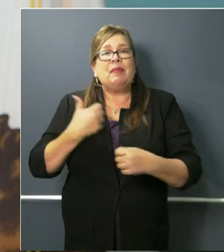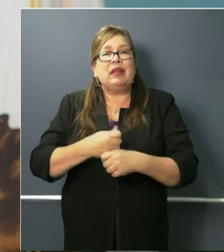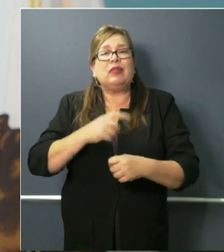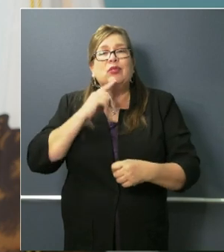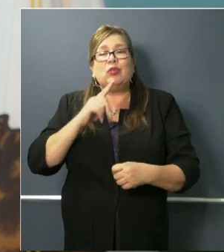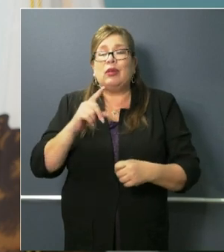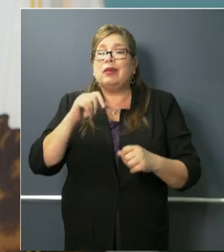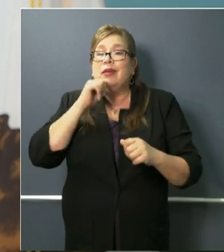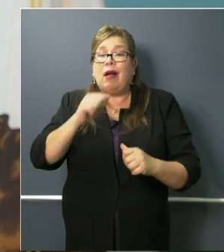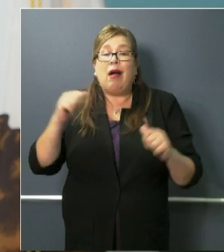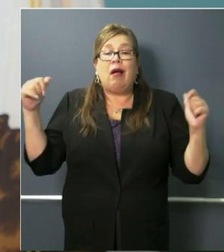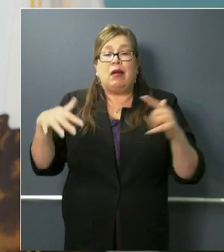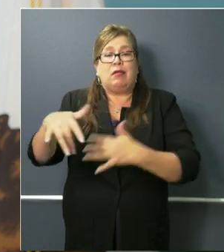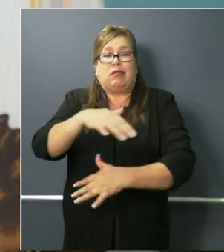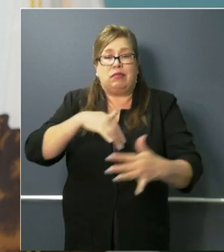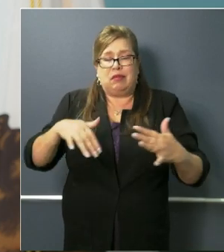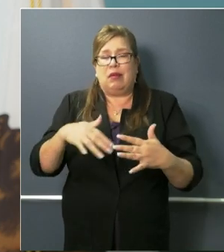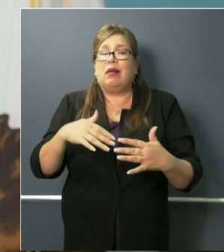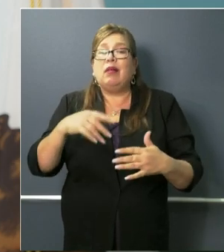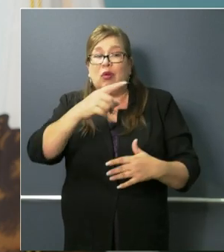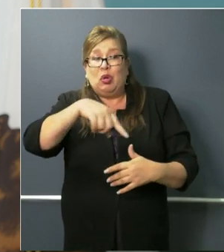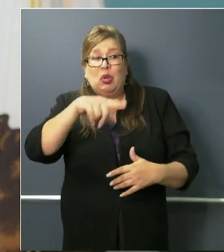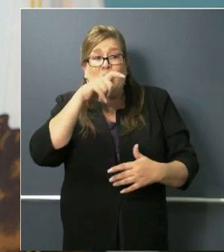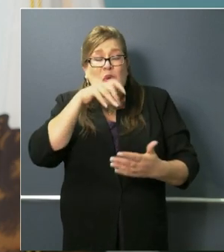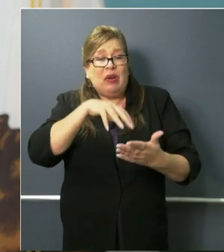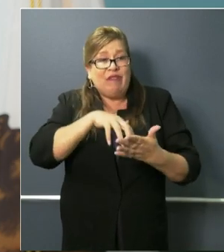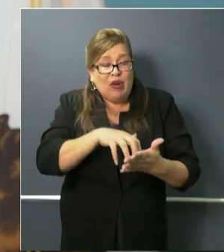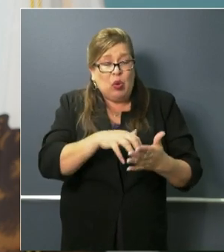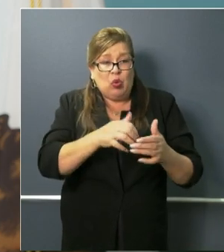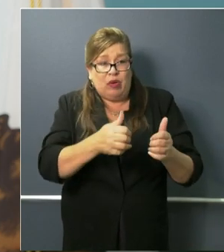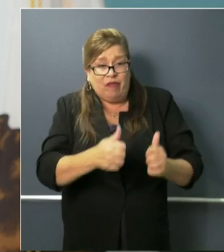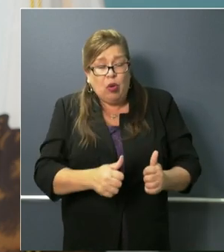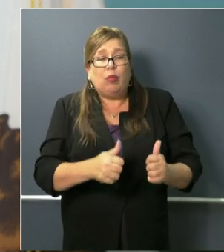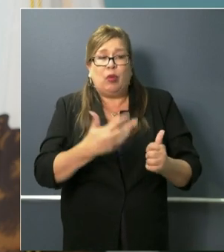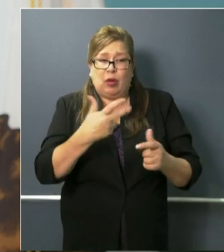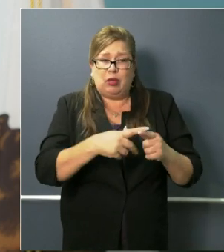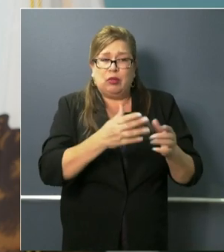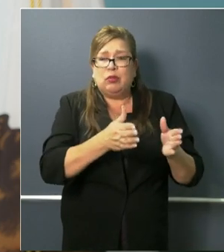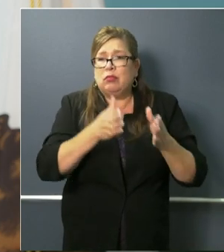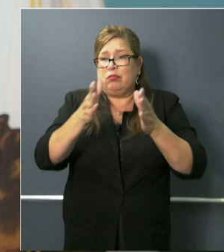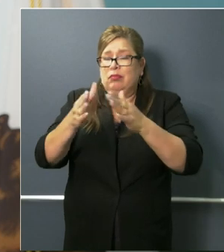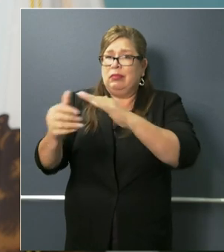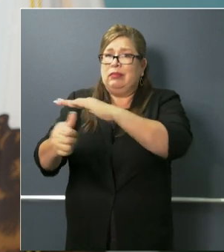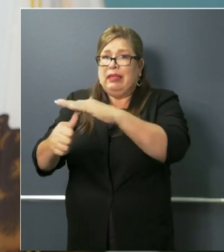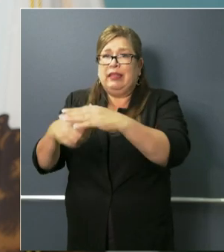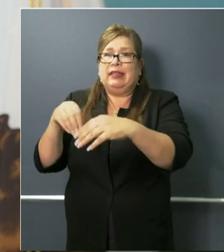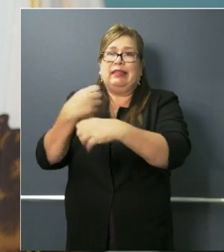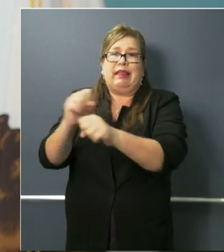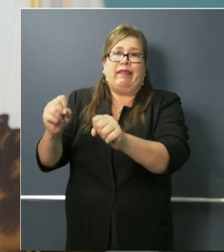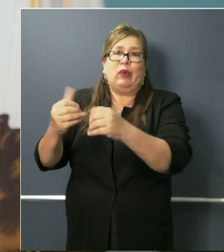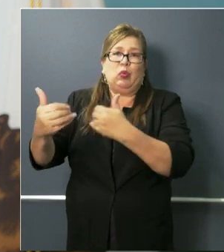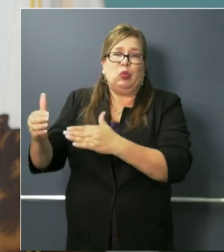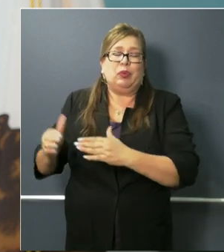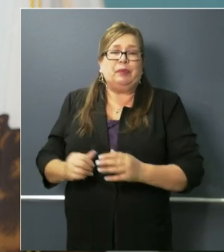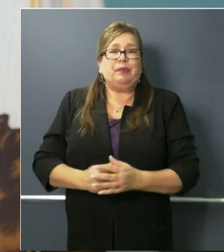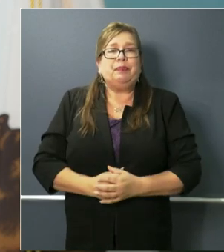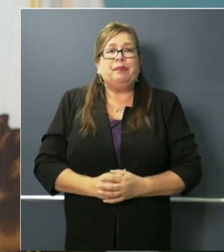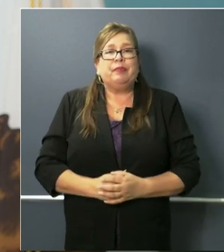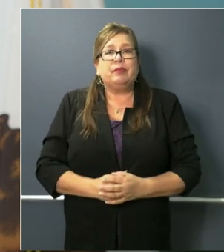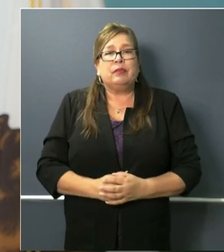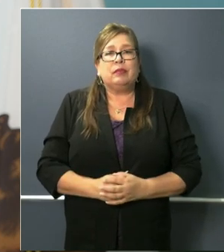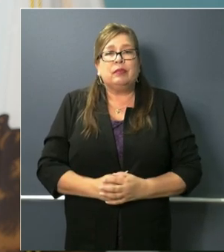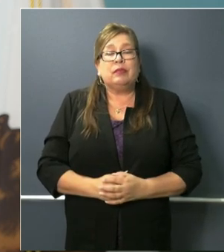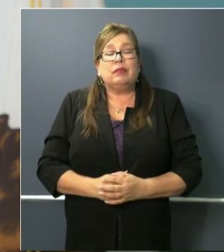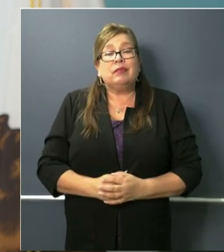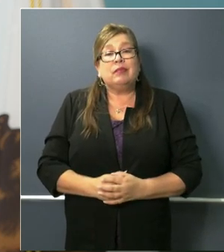sites so we can isolate the most vulnerable Californians. And speaking of vulnerable, we are very focused on our seniors,